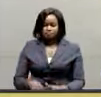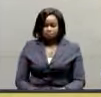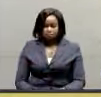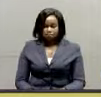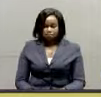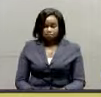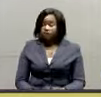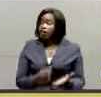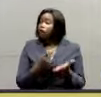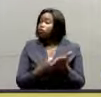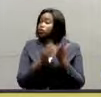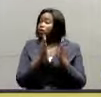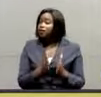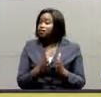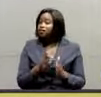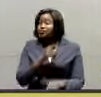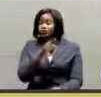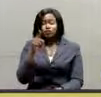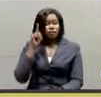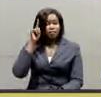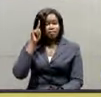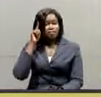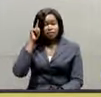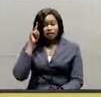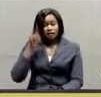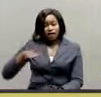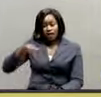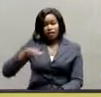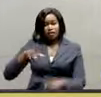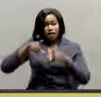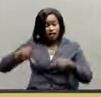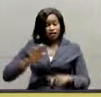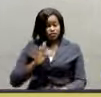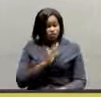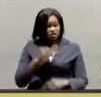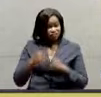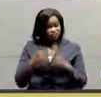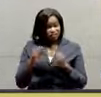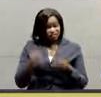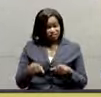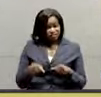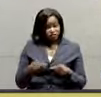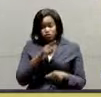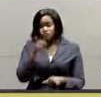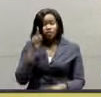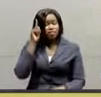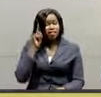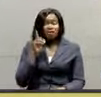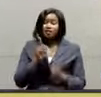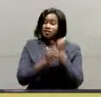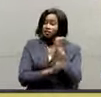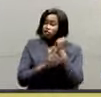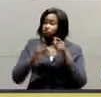Ugandans, do you think the area land boards should continue? Do you think the district land